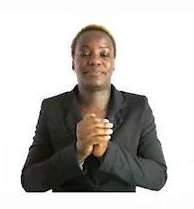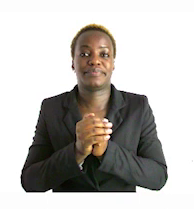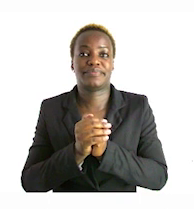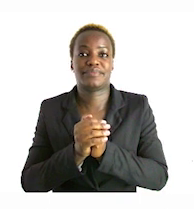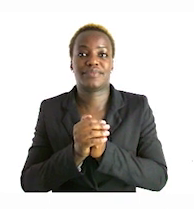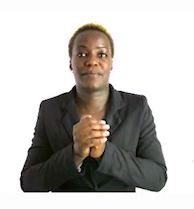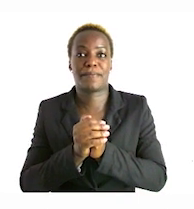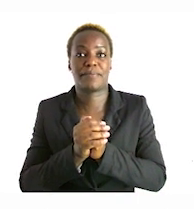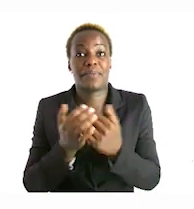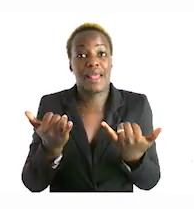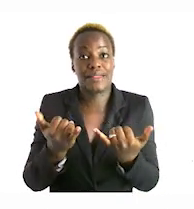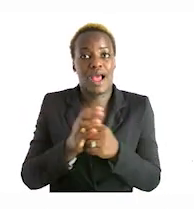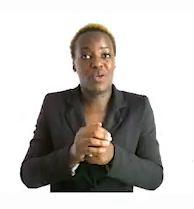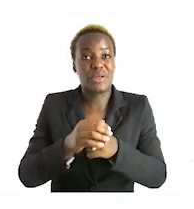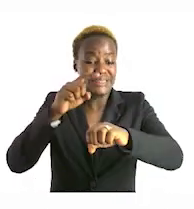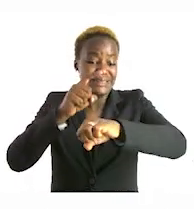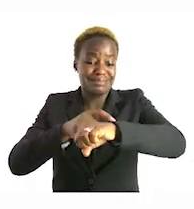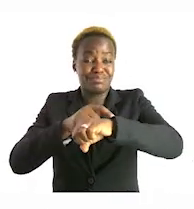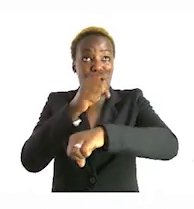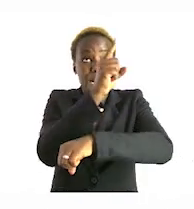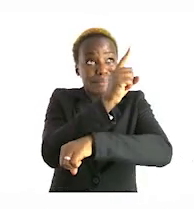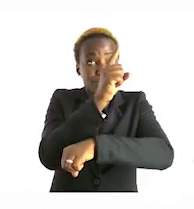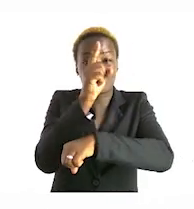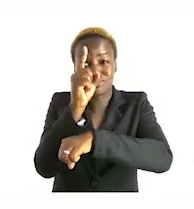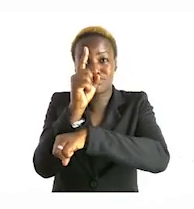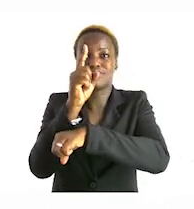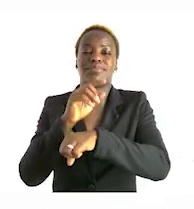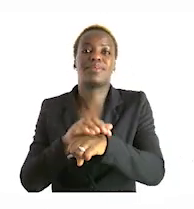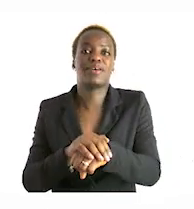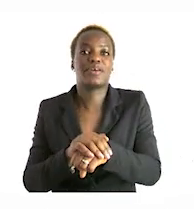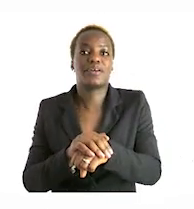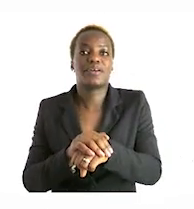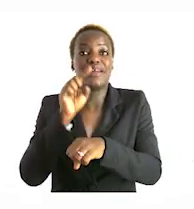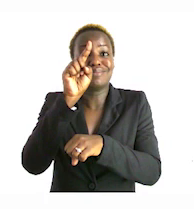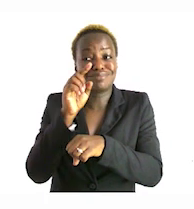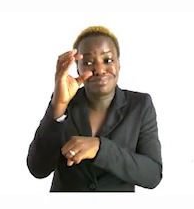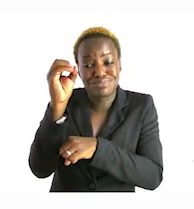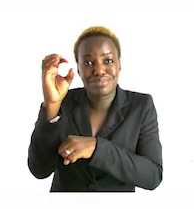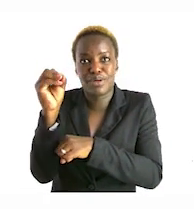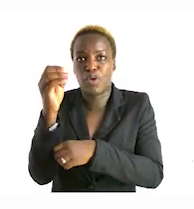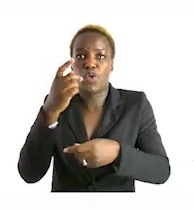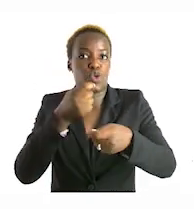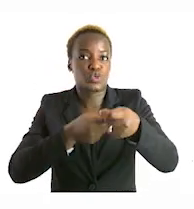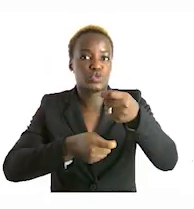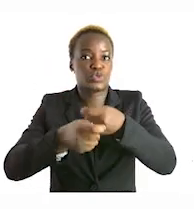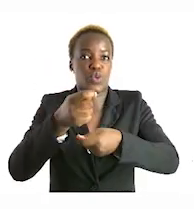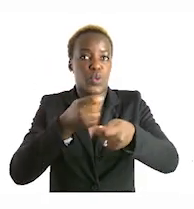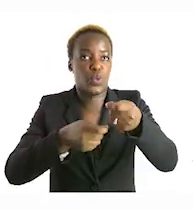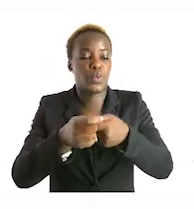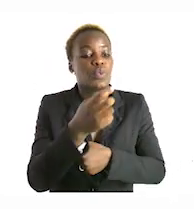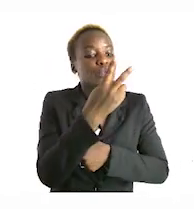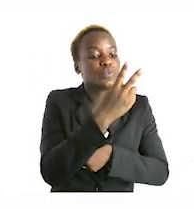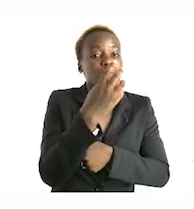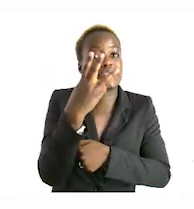now by 11 o'clock he had sold 23 of the loaves